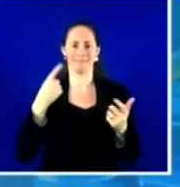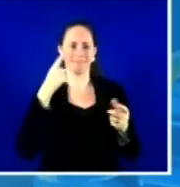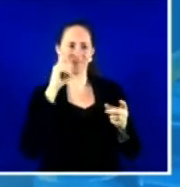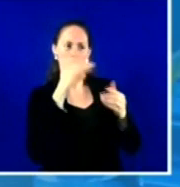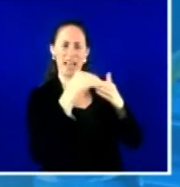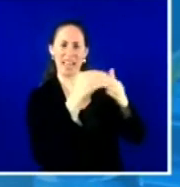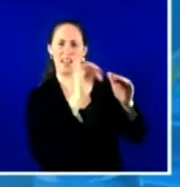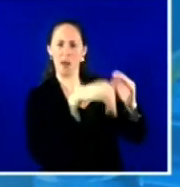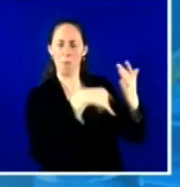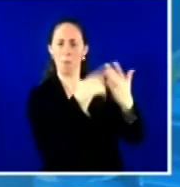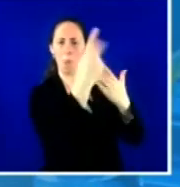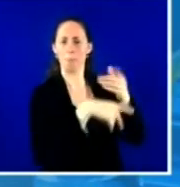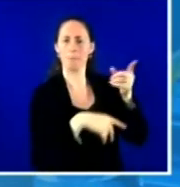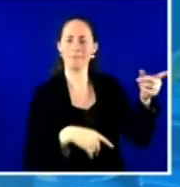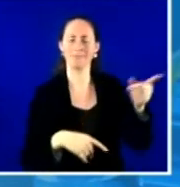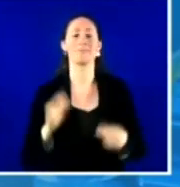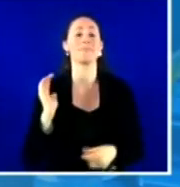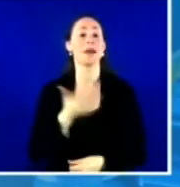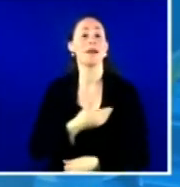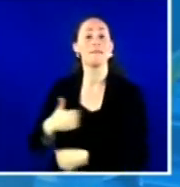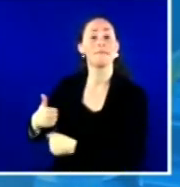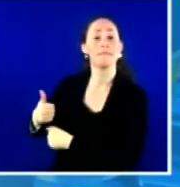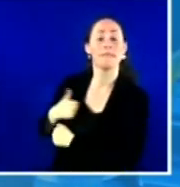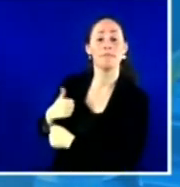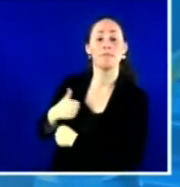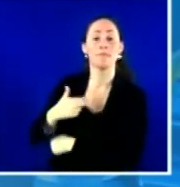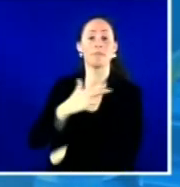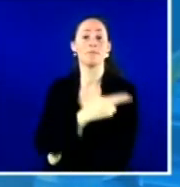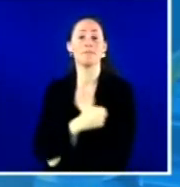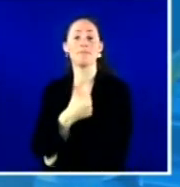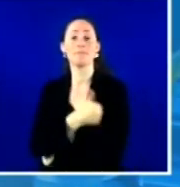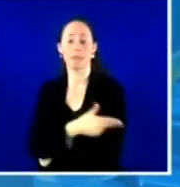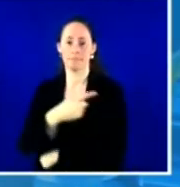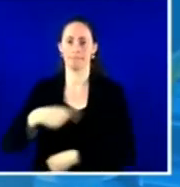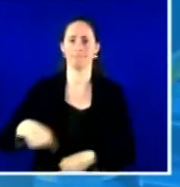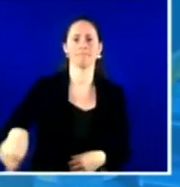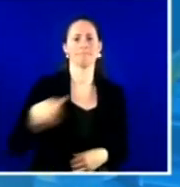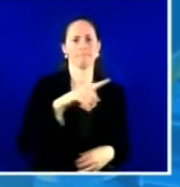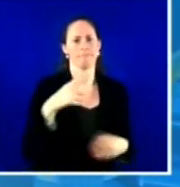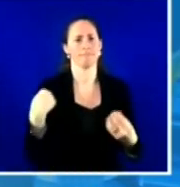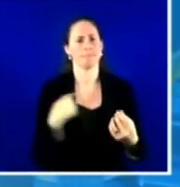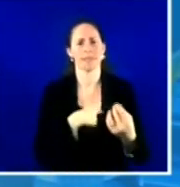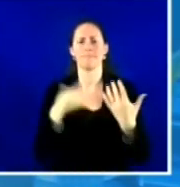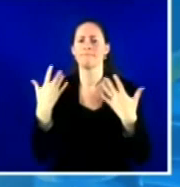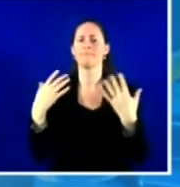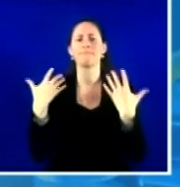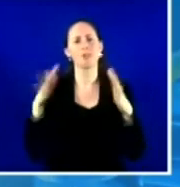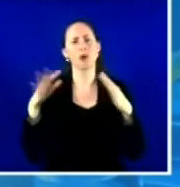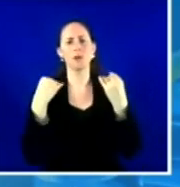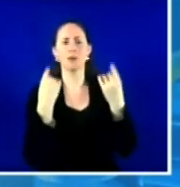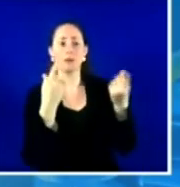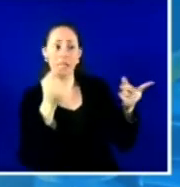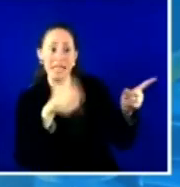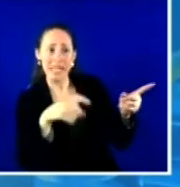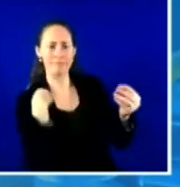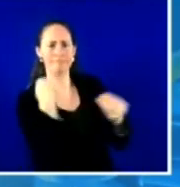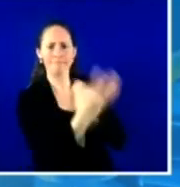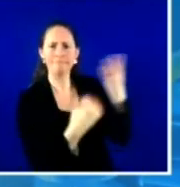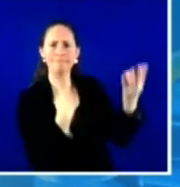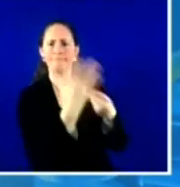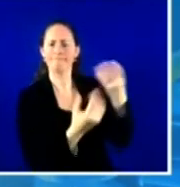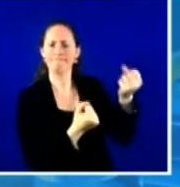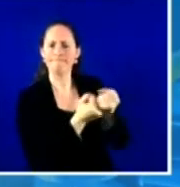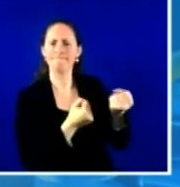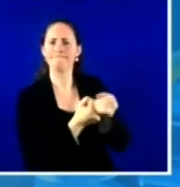population of over 68,000 veterans. And our veterans are spread out with over 24 counties